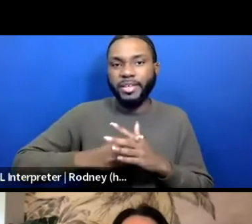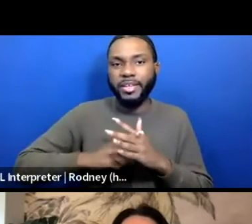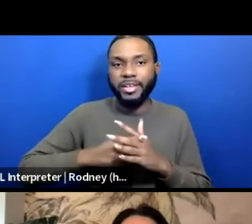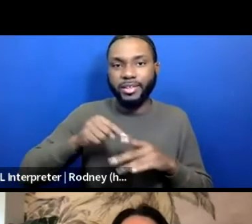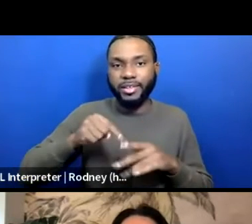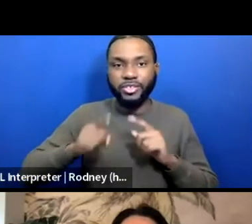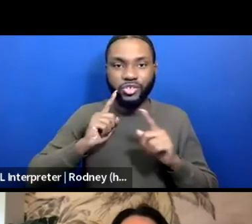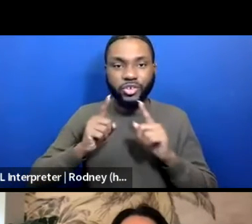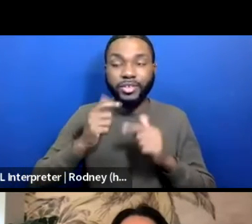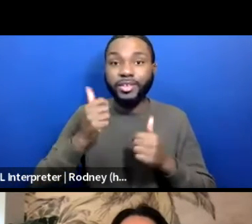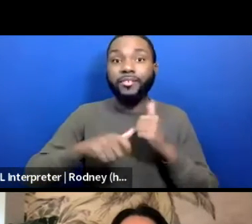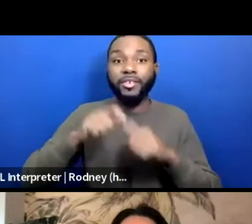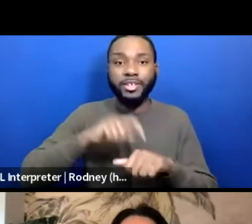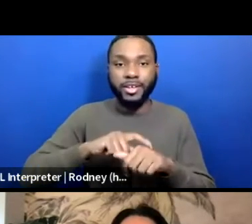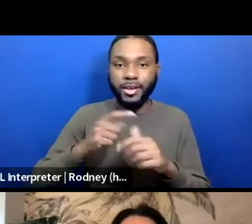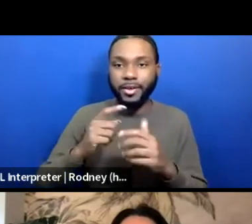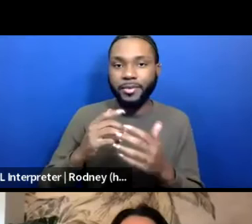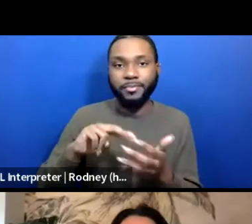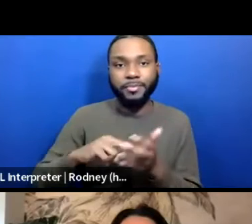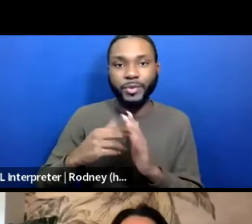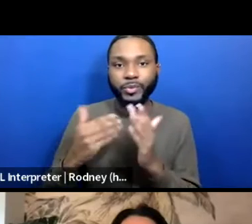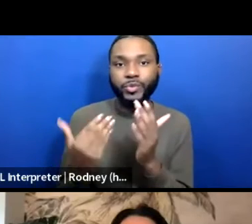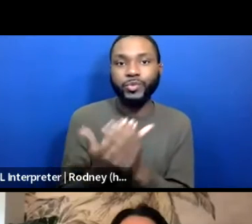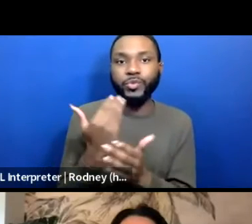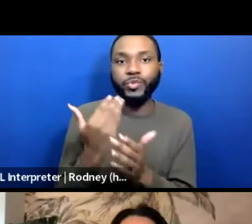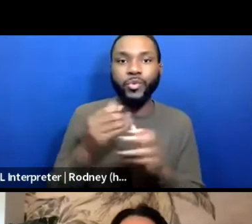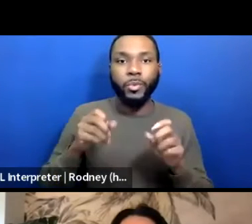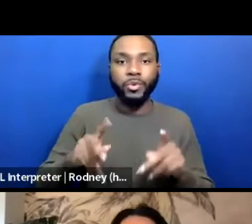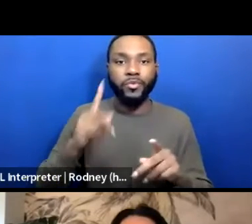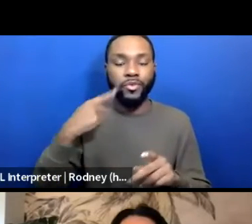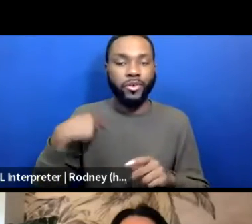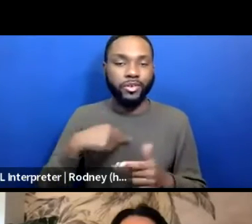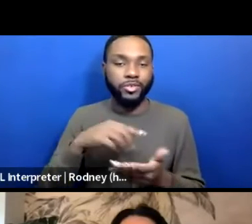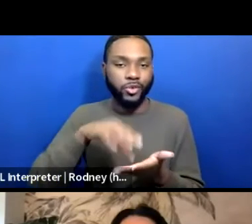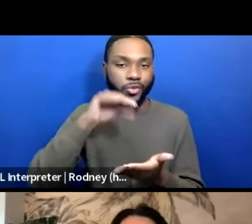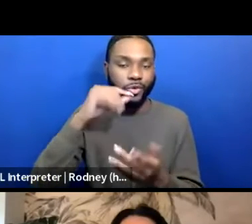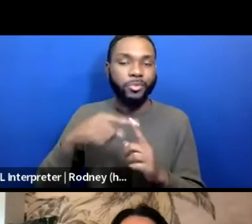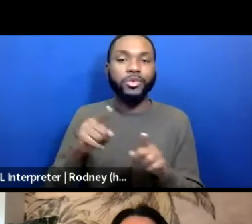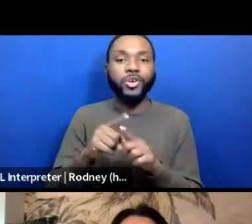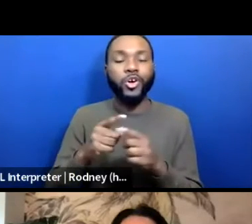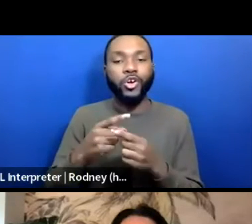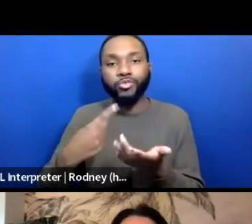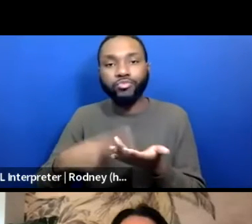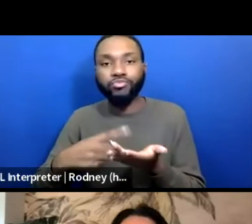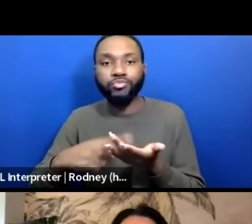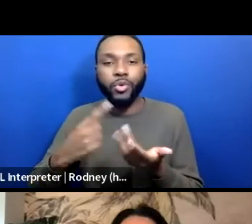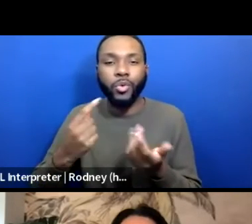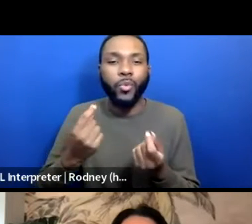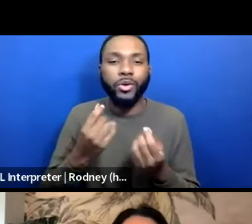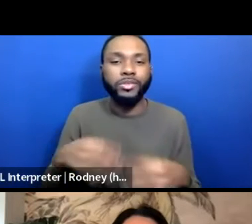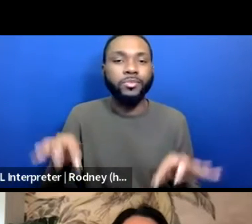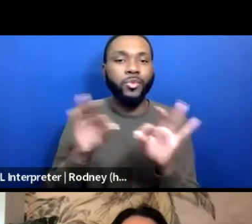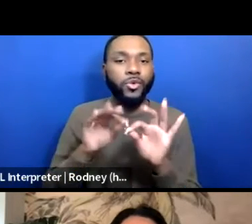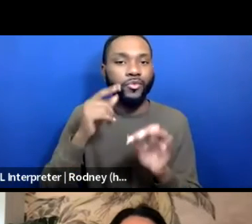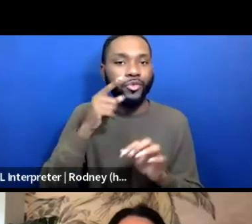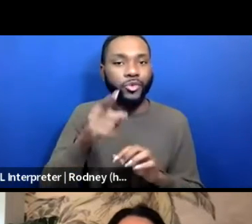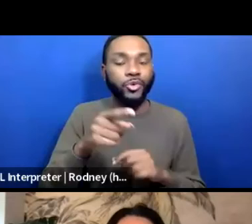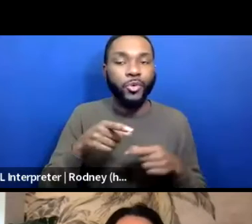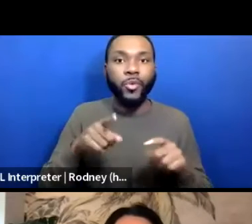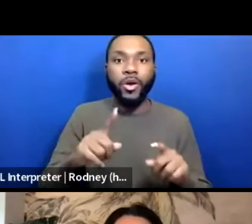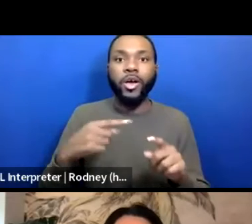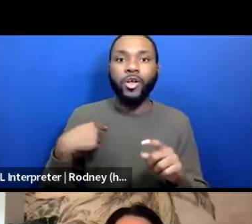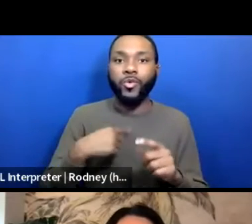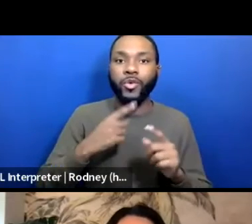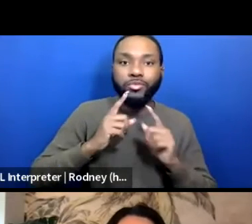time is a new beginning for us to relearn and re-engage with what comes up for you as we have these conversations. And